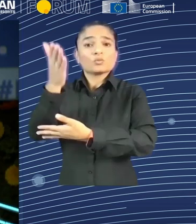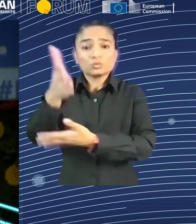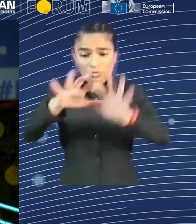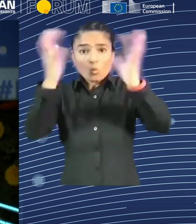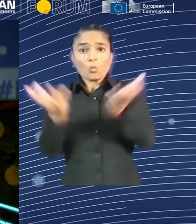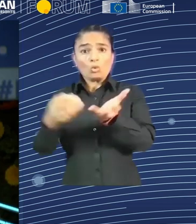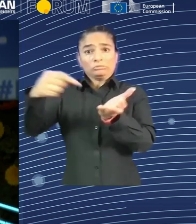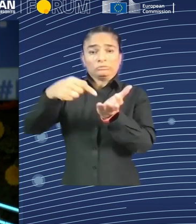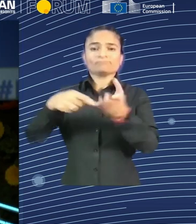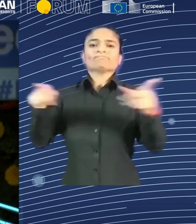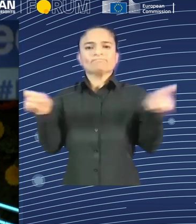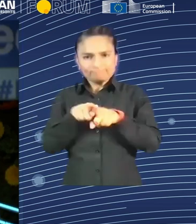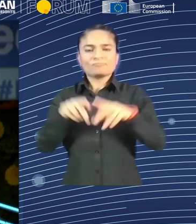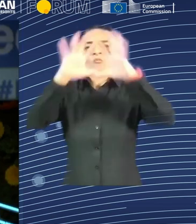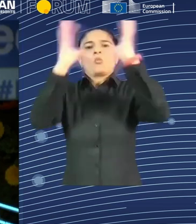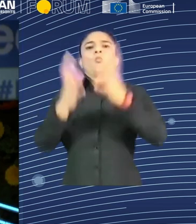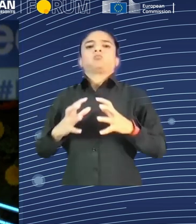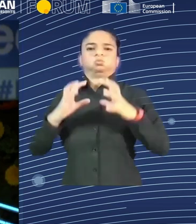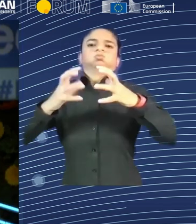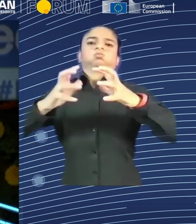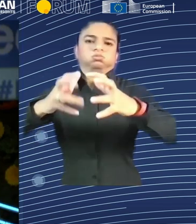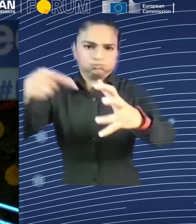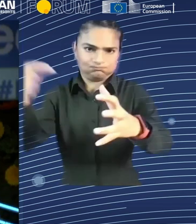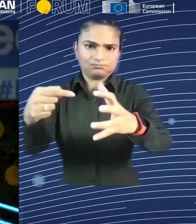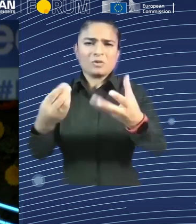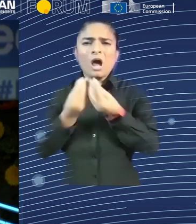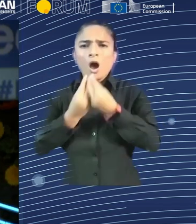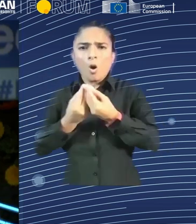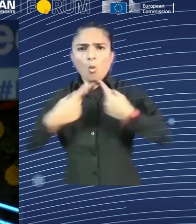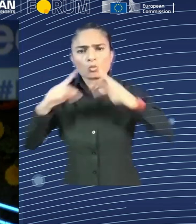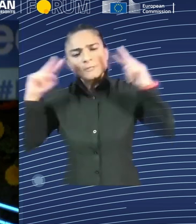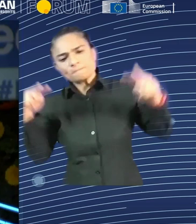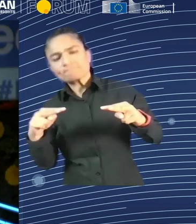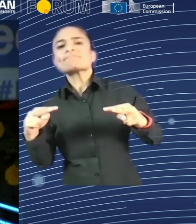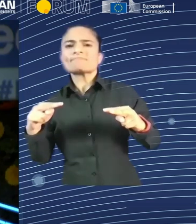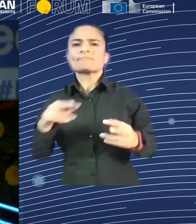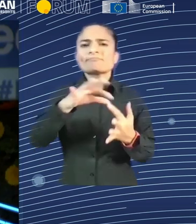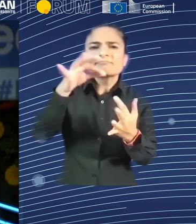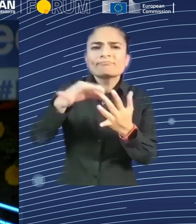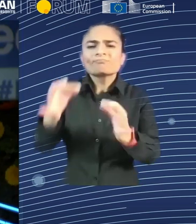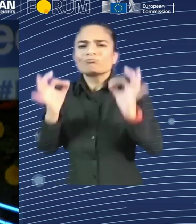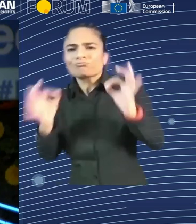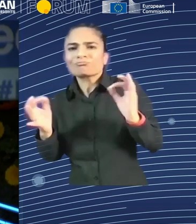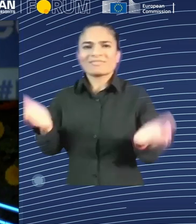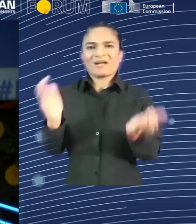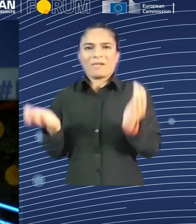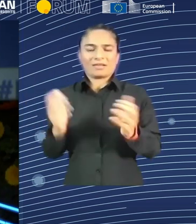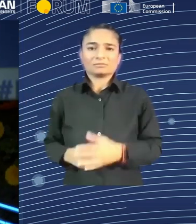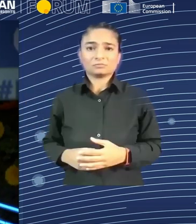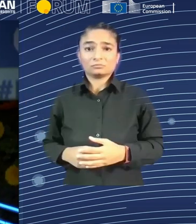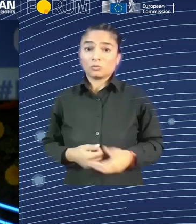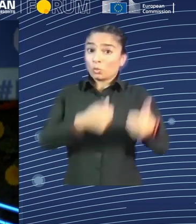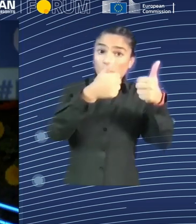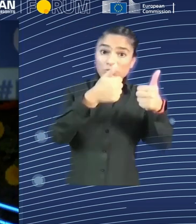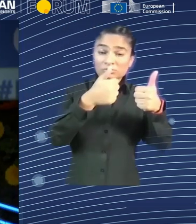approach that? How do we find the right balance? How do we fare in between the good and evil, the angel and the demon? I would